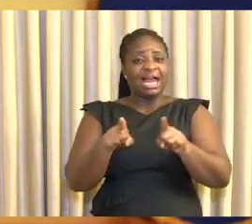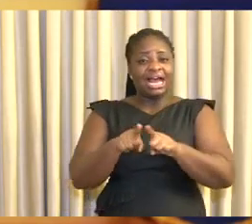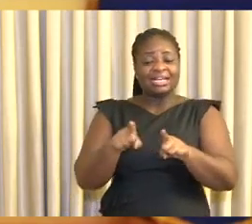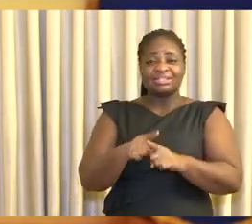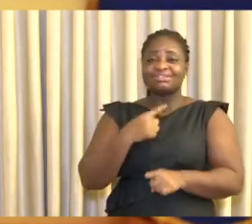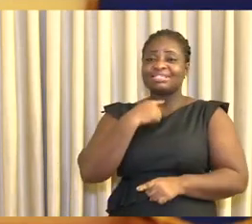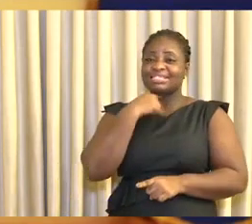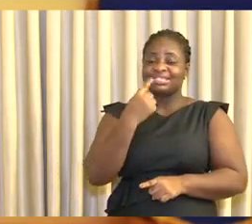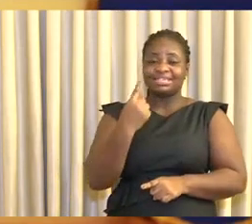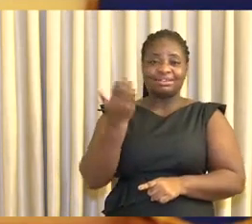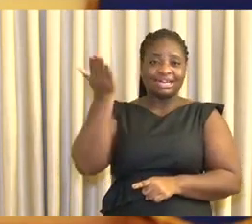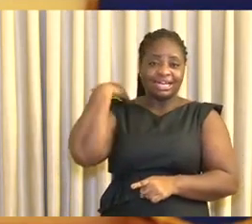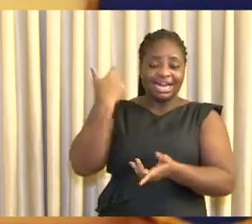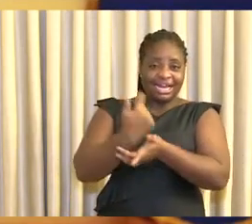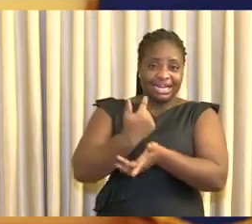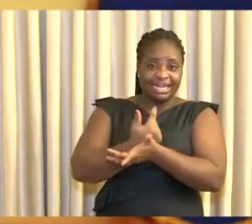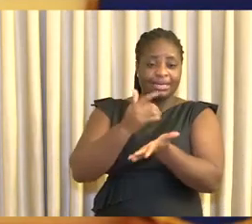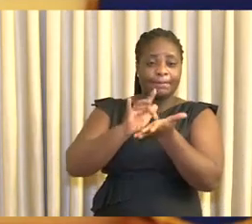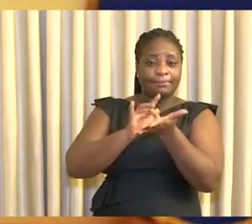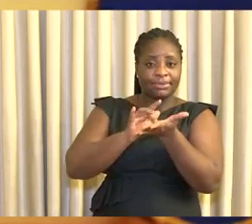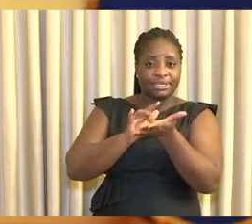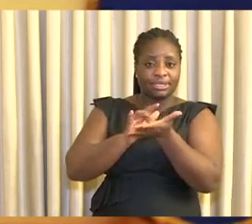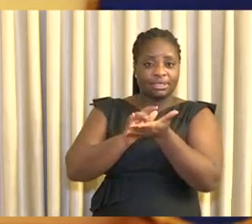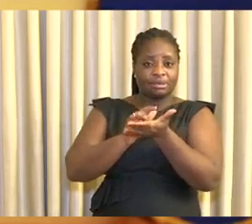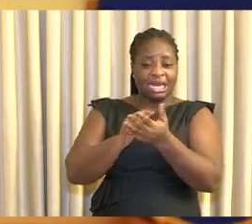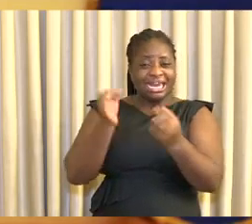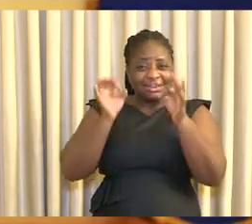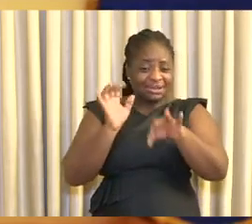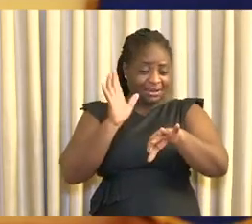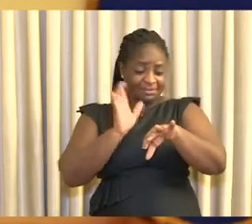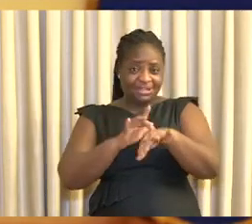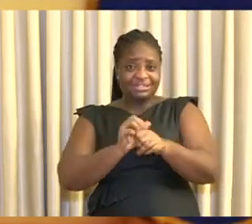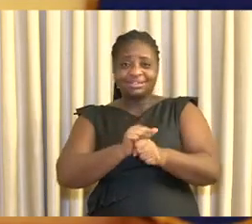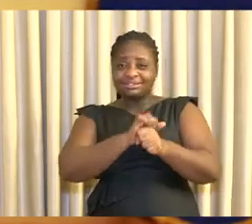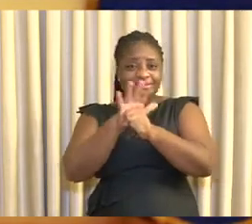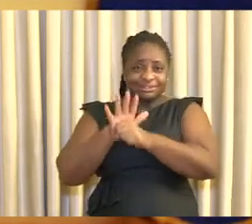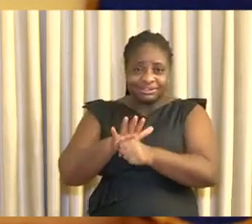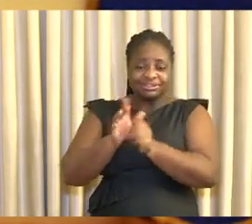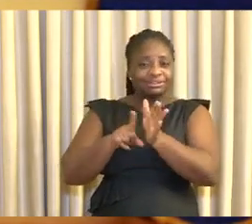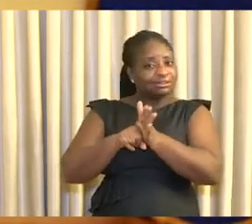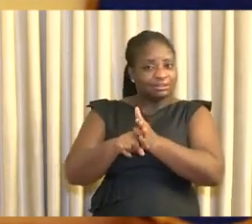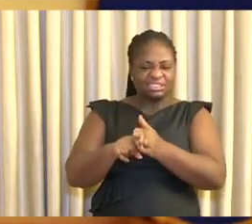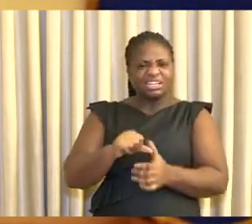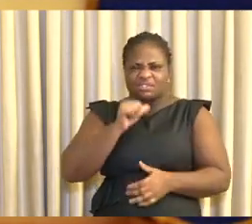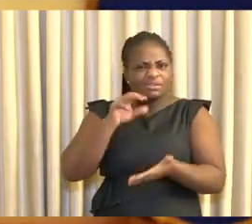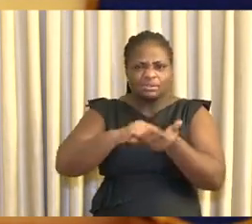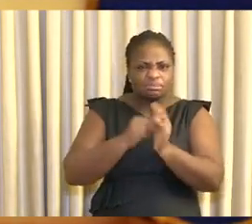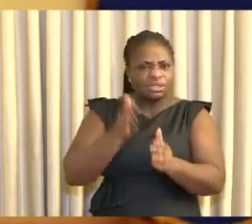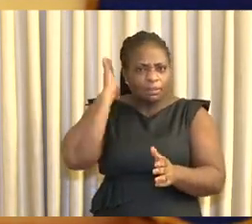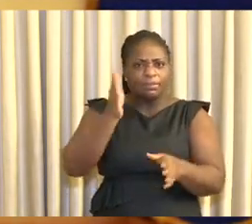Ghana Medical Association, being infected by the coronavirus is not necessarily a death sentence.